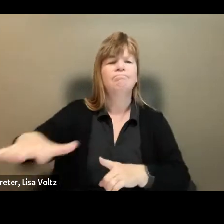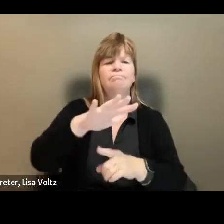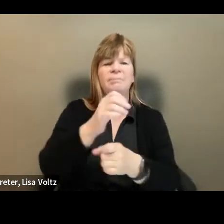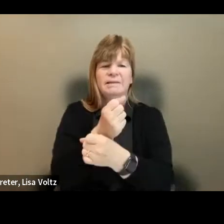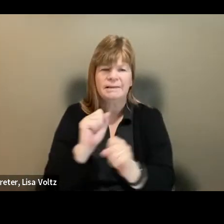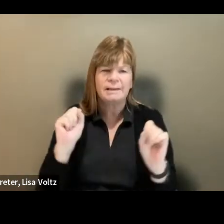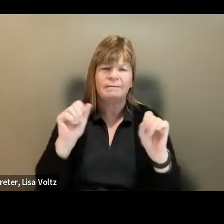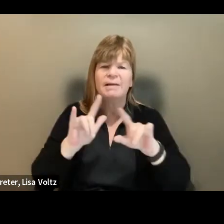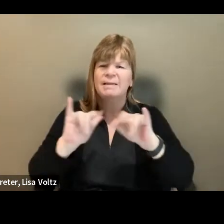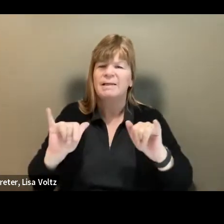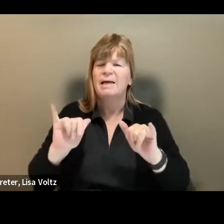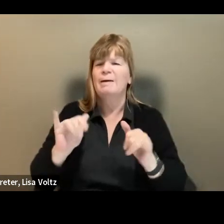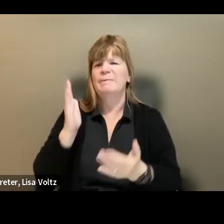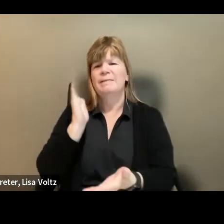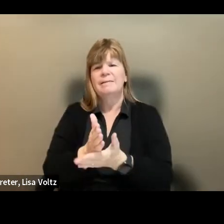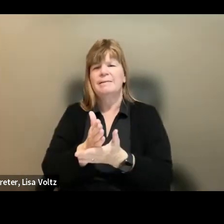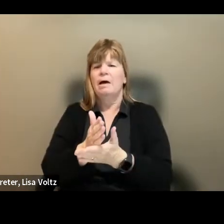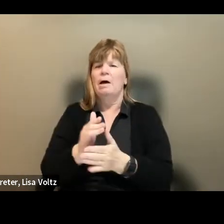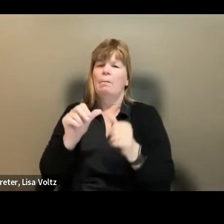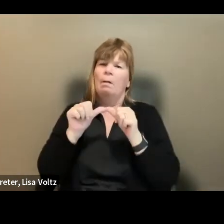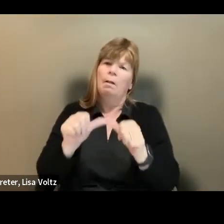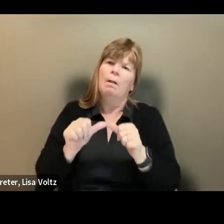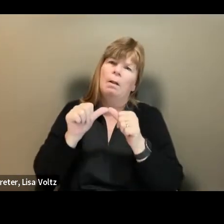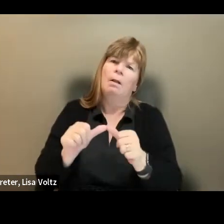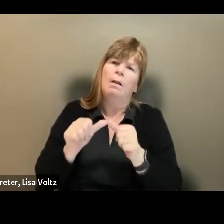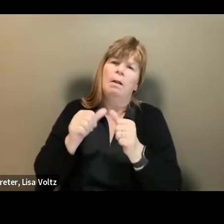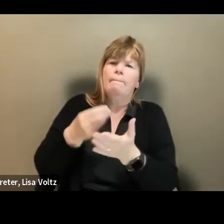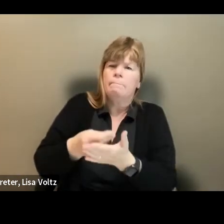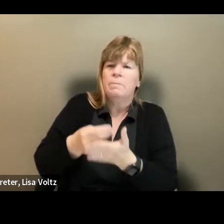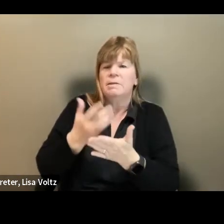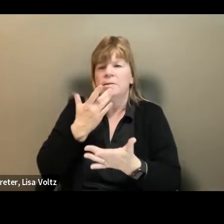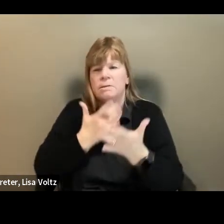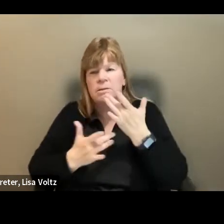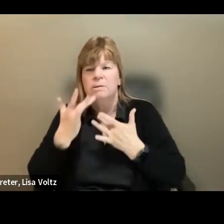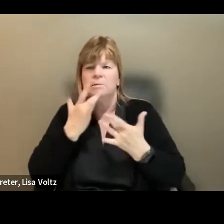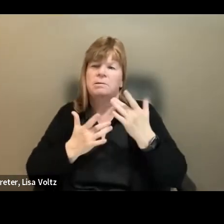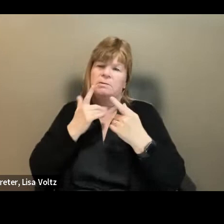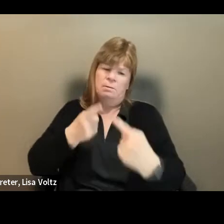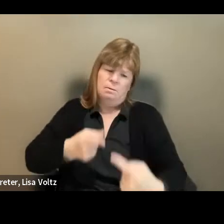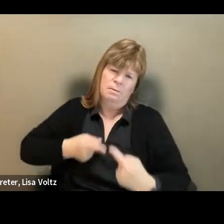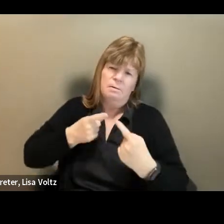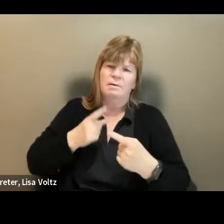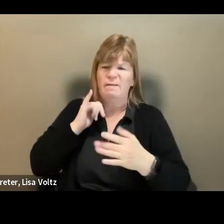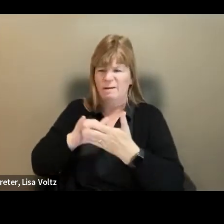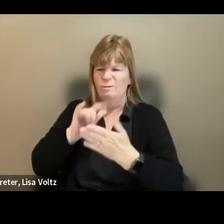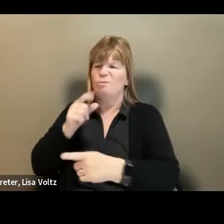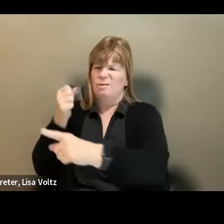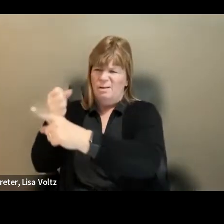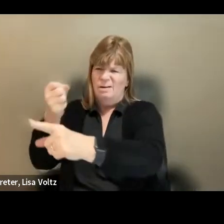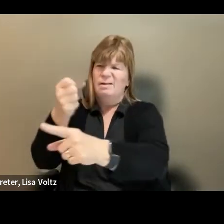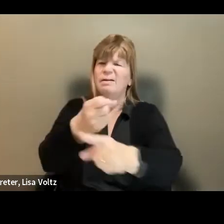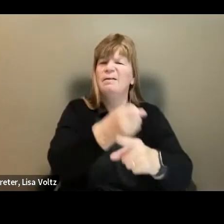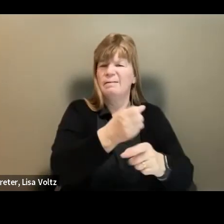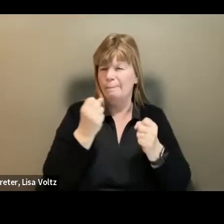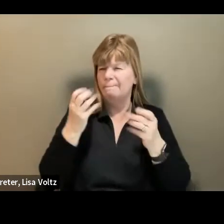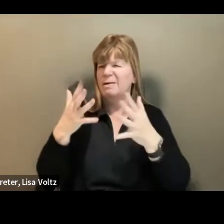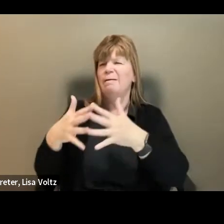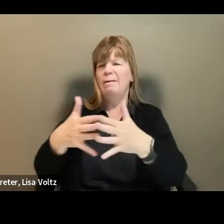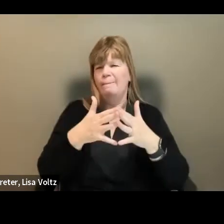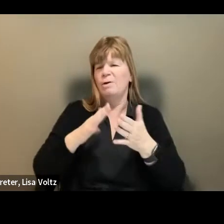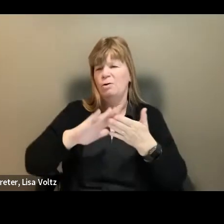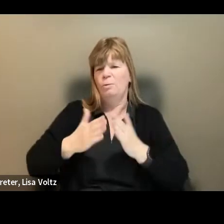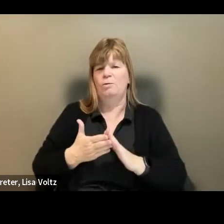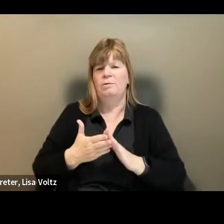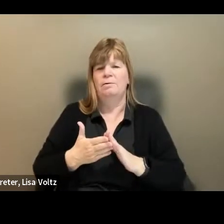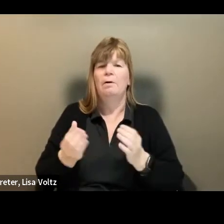break cycles of economic hardship that have long afflicted many American communities. Far too often, the more than